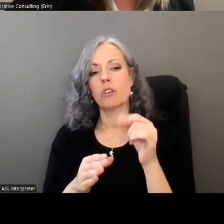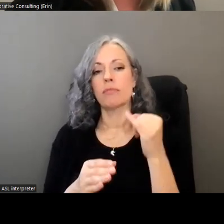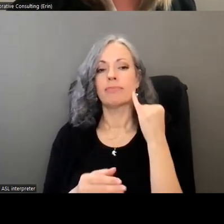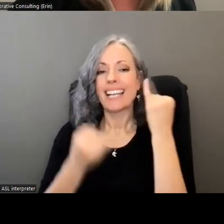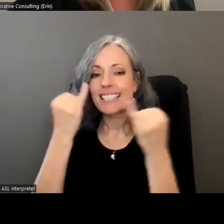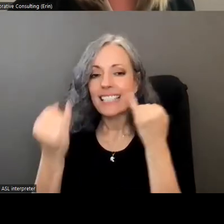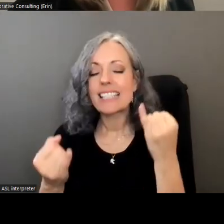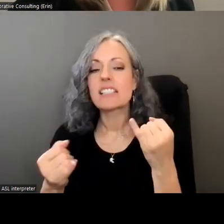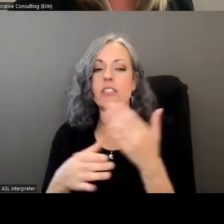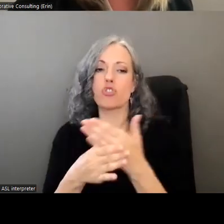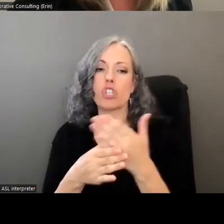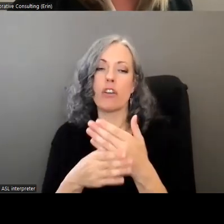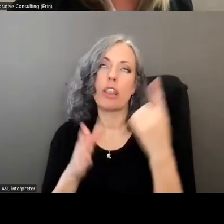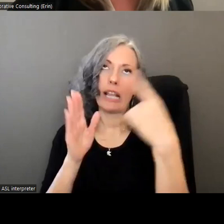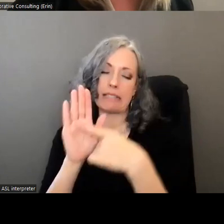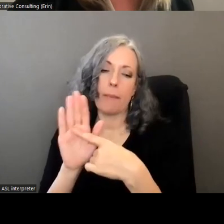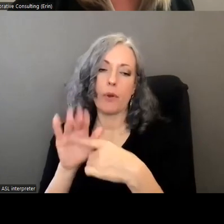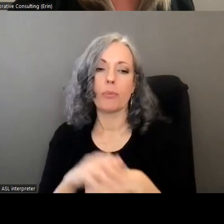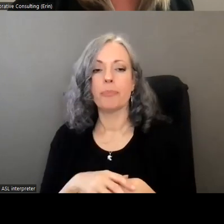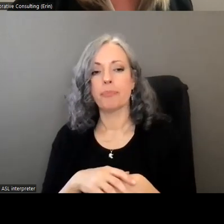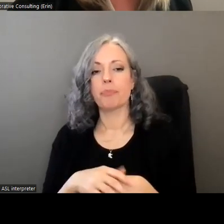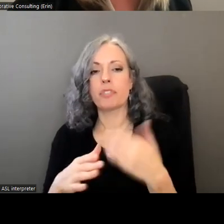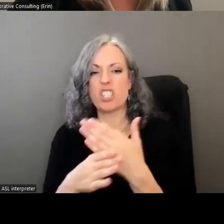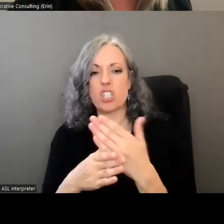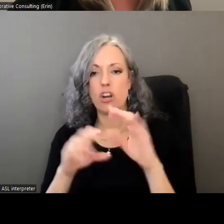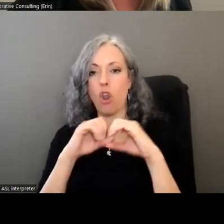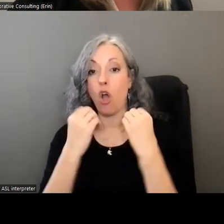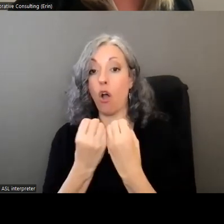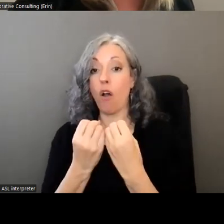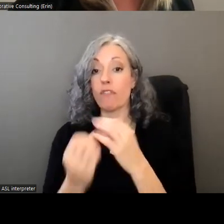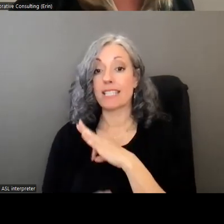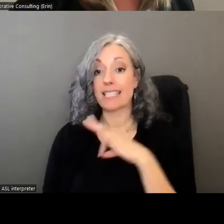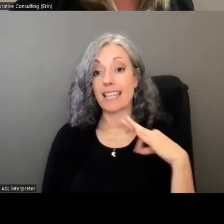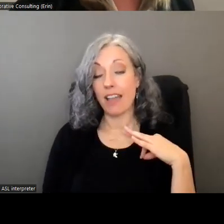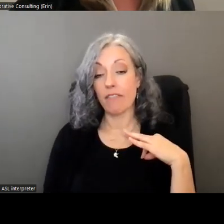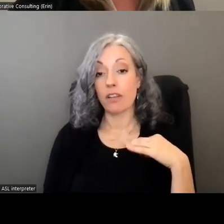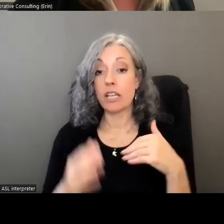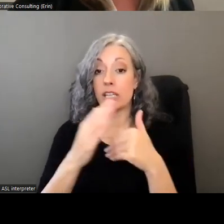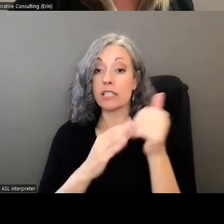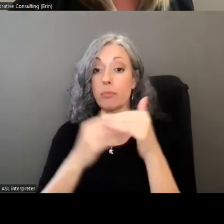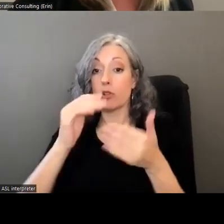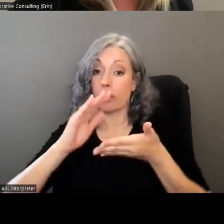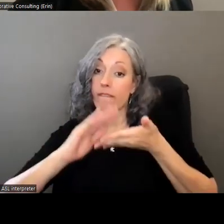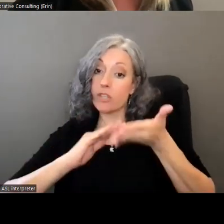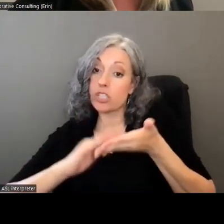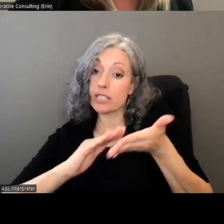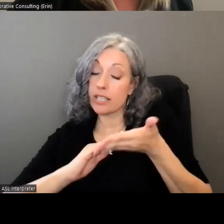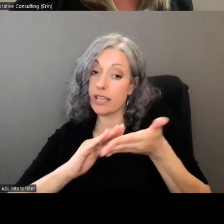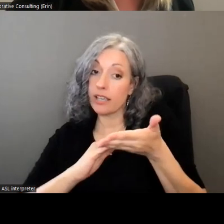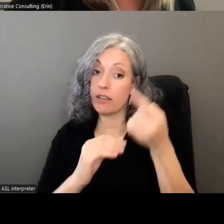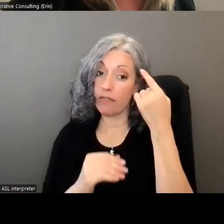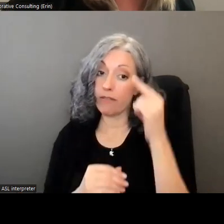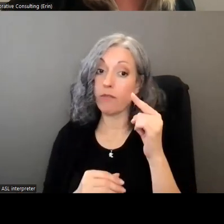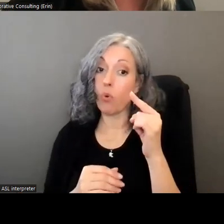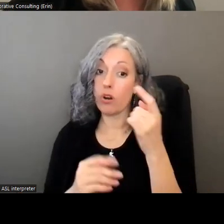so for a couple examples having um shared office staff or infrastructure to build some efficiencies uh for uh